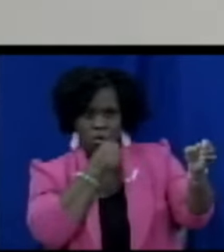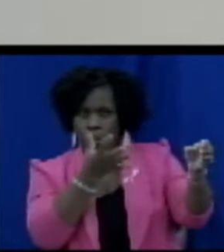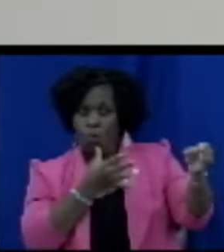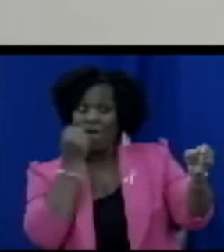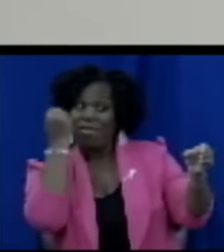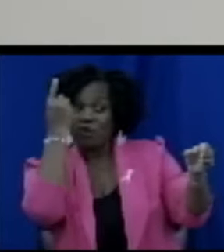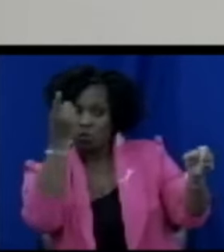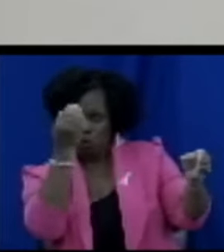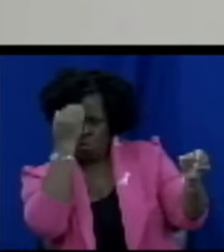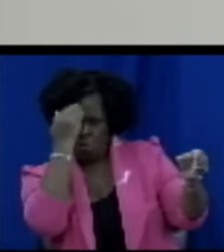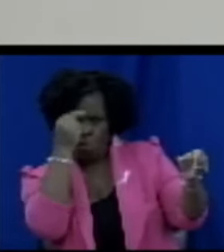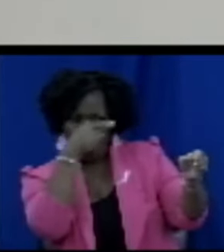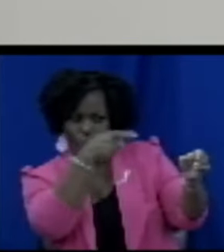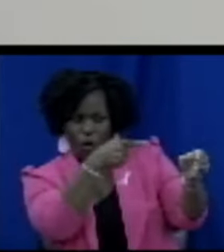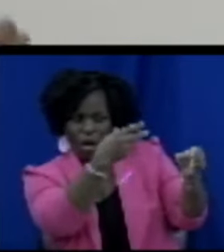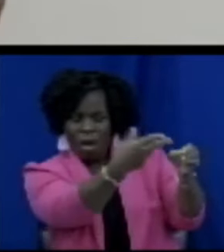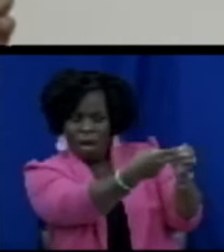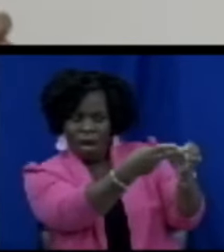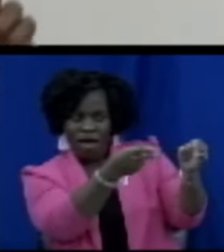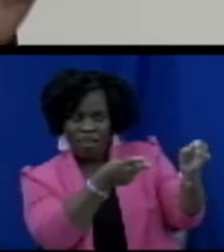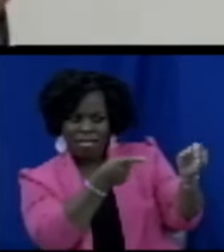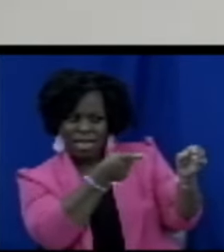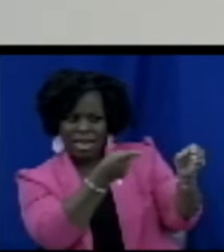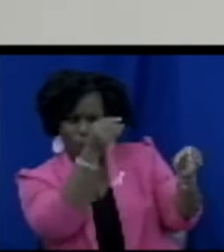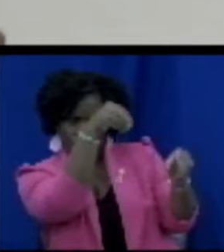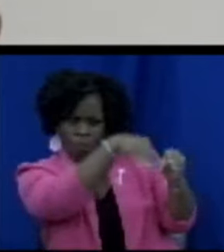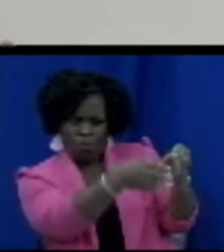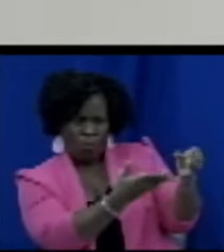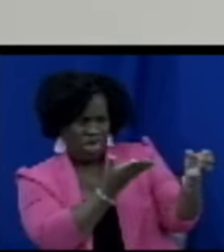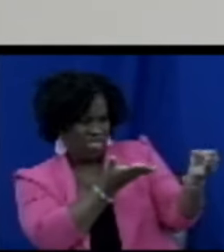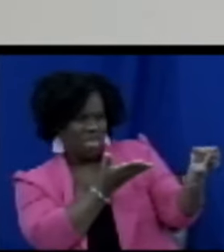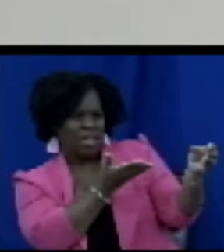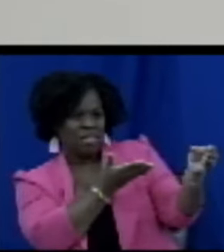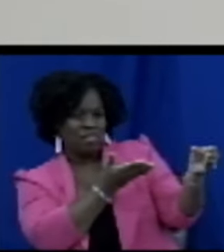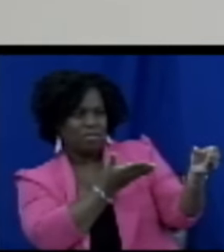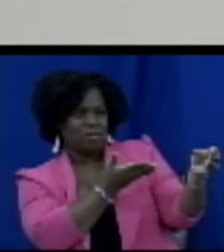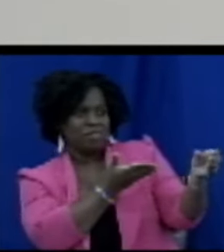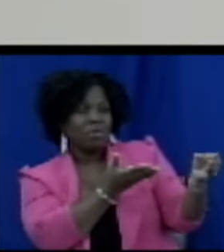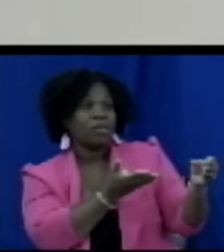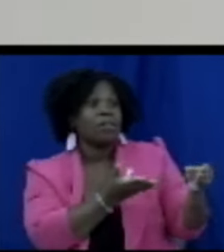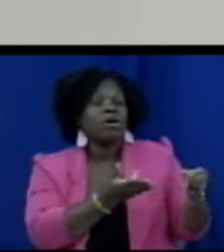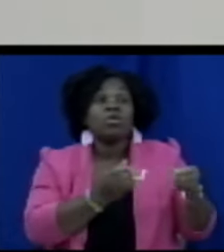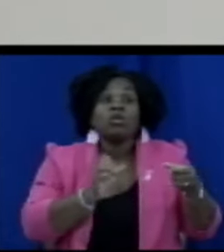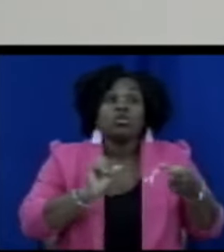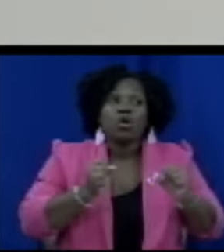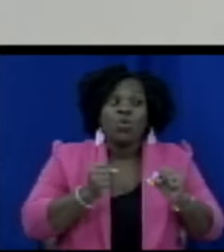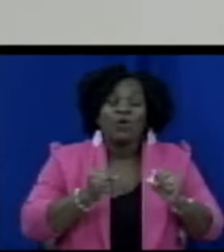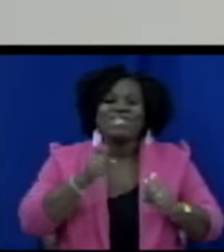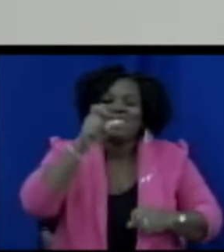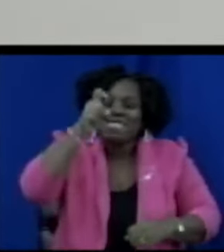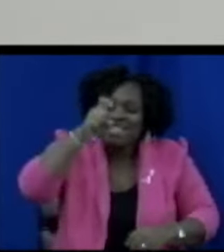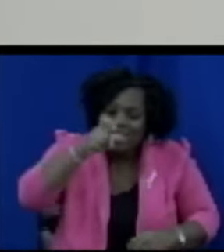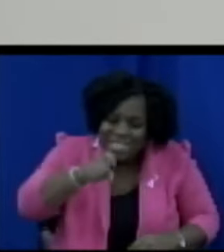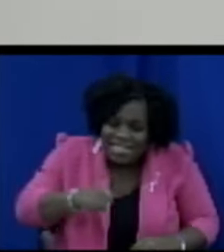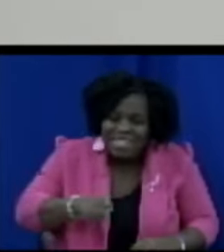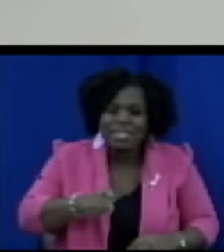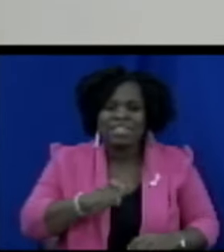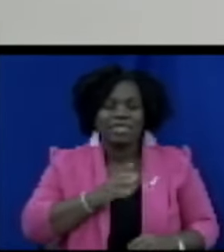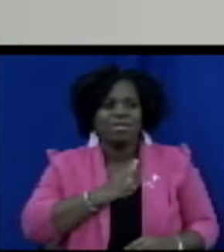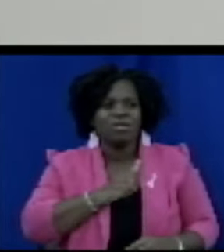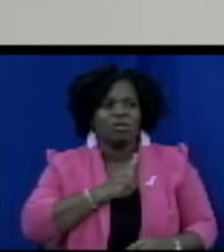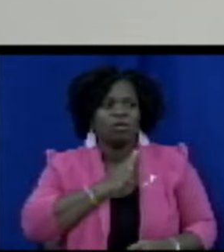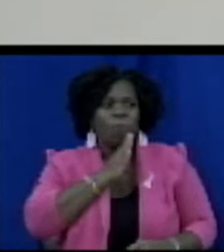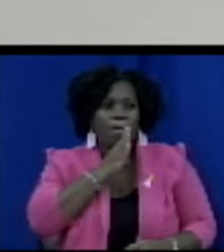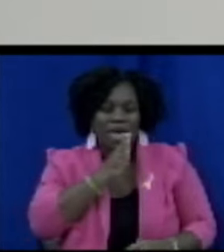labeling is done that it is not only in English that we can read it but you can see it and you can read it